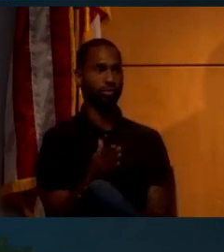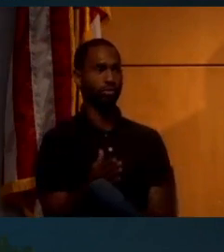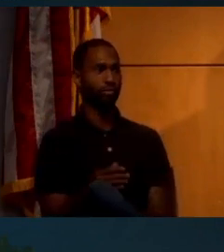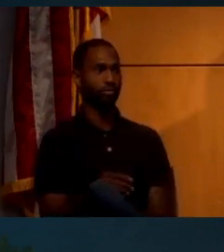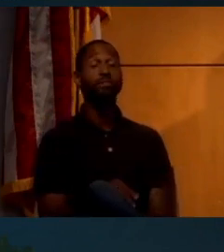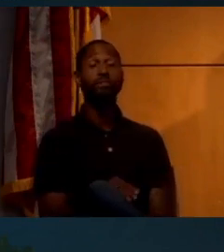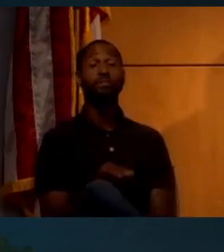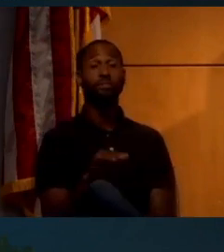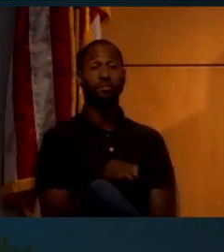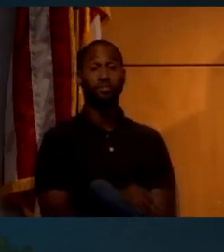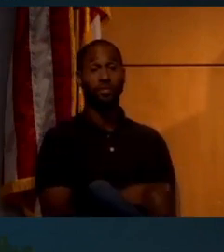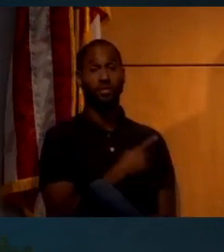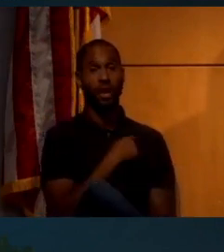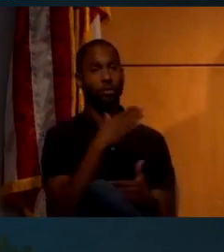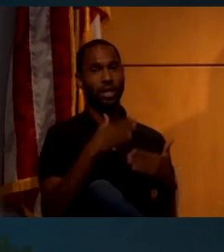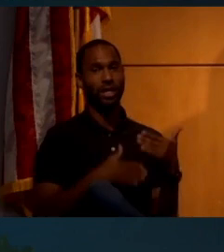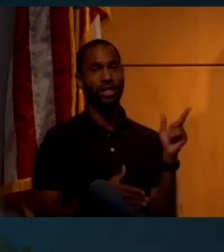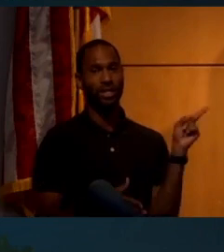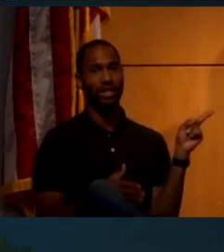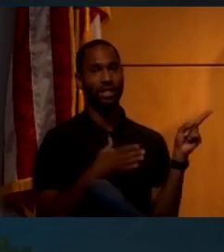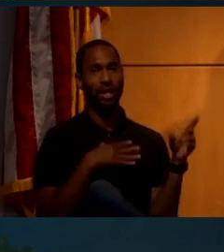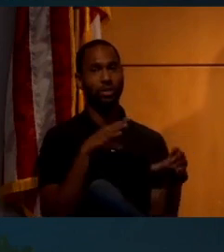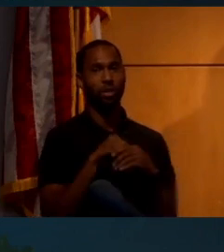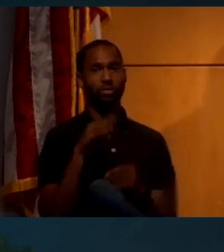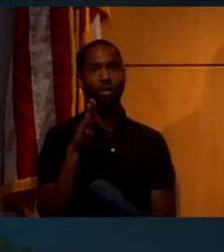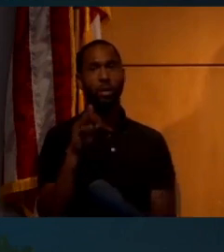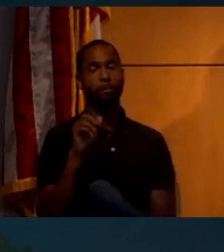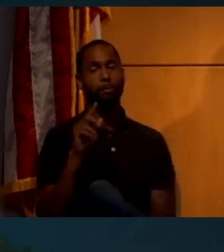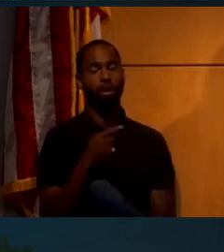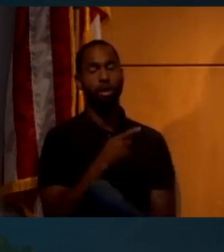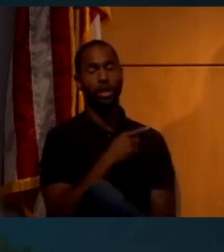Okay, there at the end, that was Bart Zabrell.